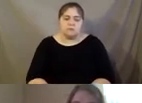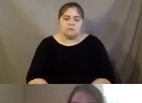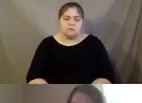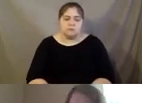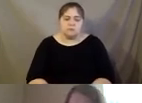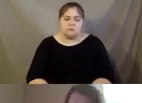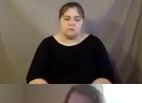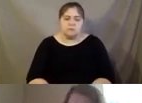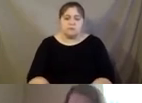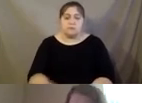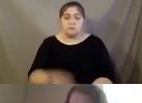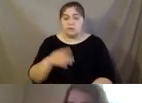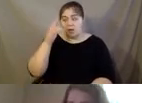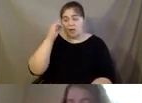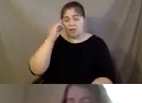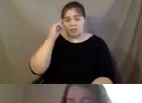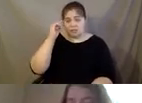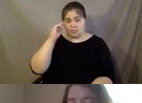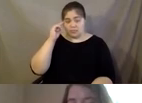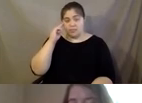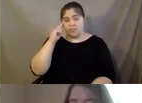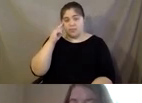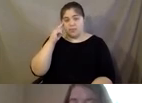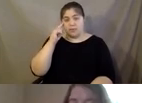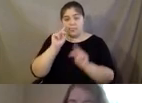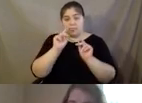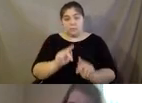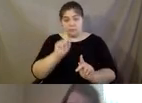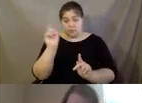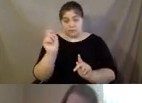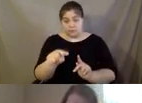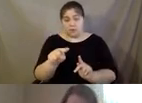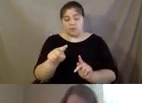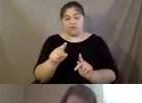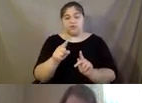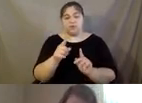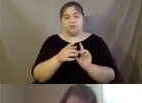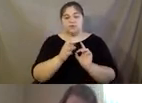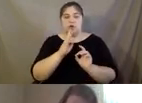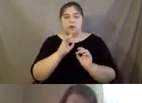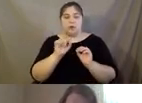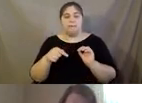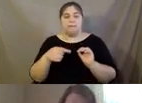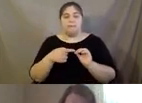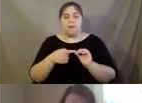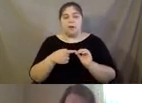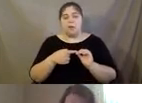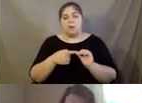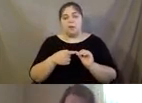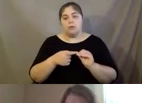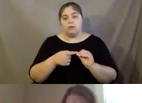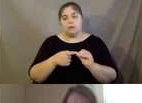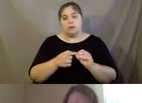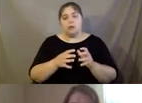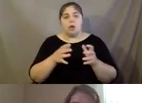I think on the flip of that too, and perhaps the person who's asking the question was referring to, um, you know, a lot of, uh,